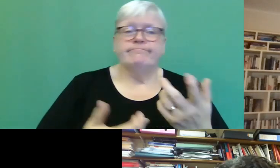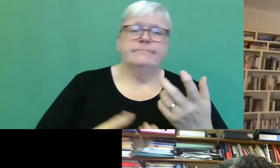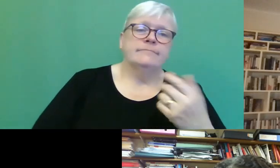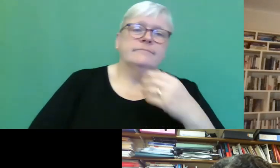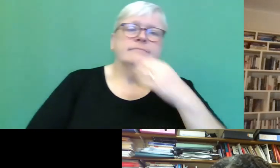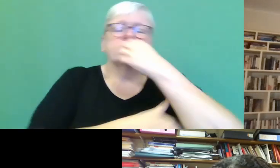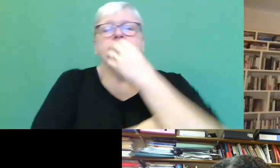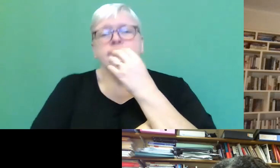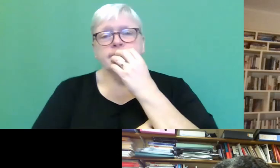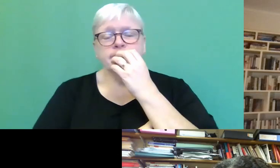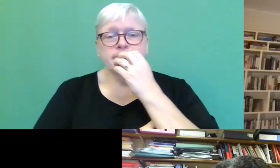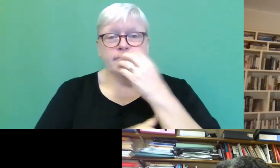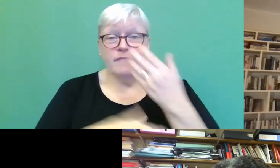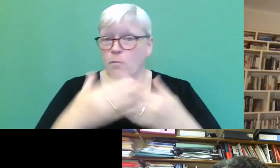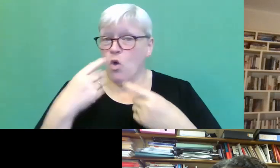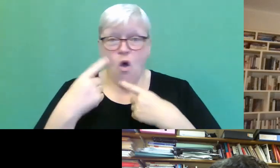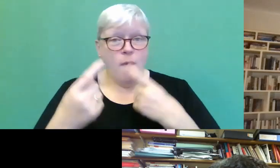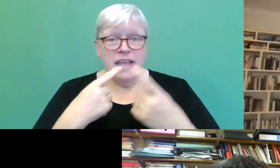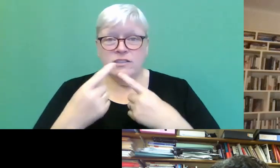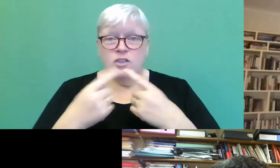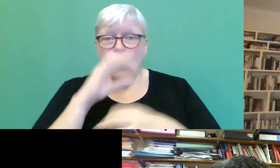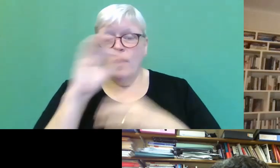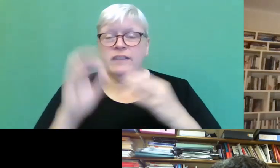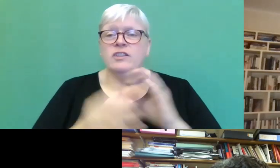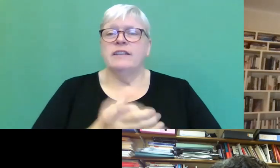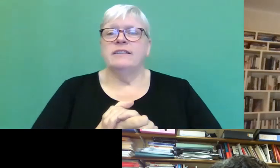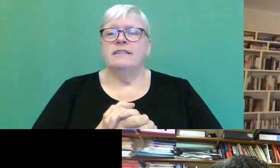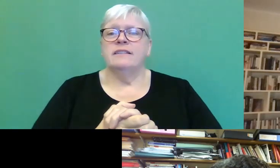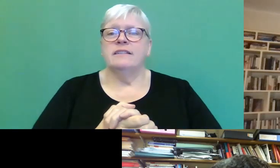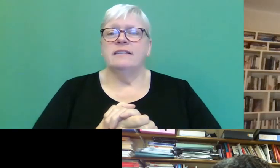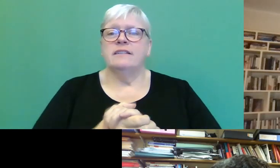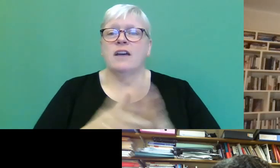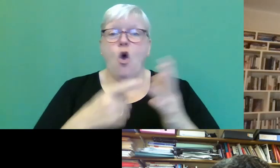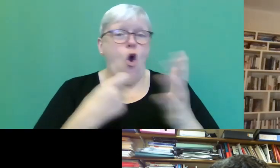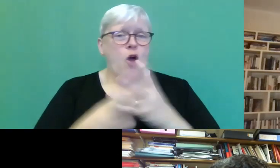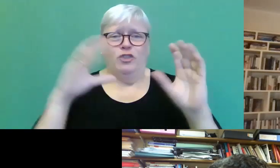post any further comments or questions. We could wrap up. Sorry?